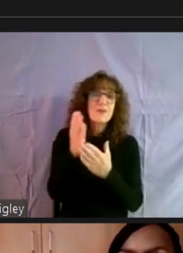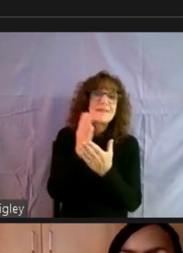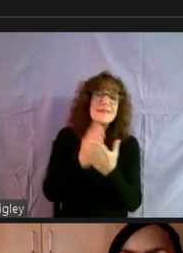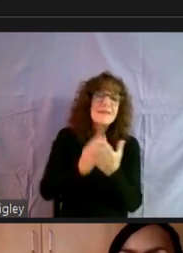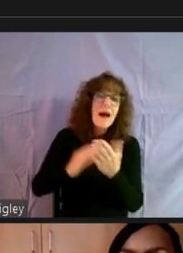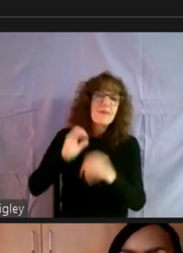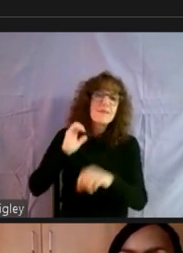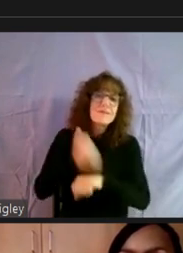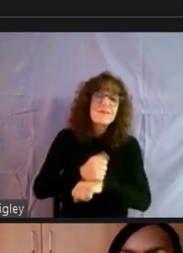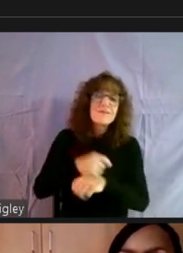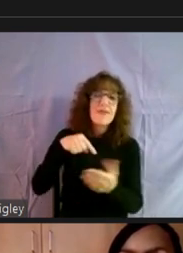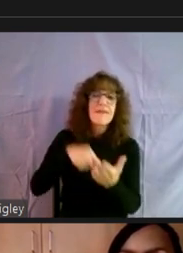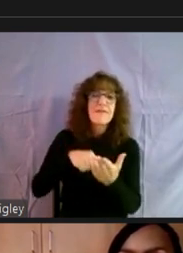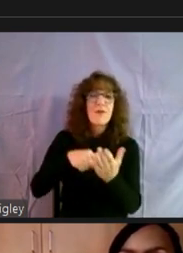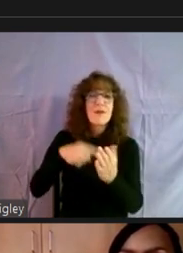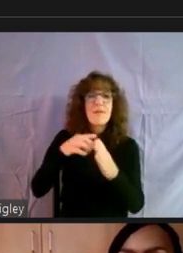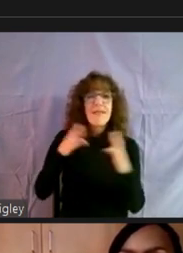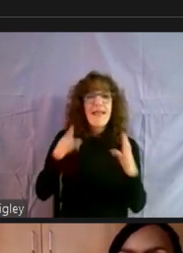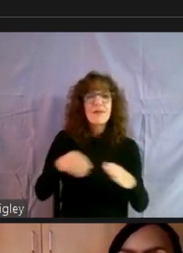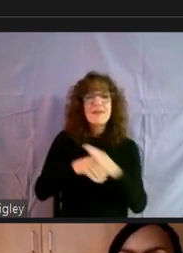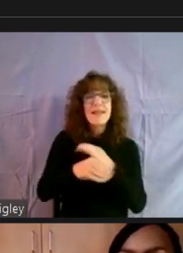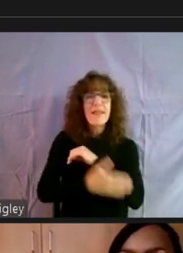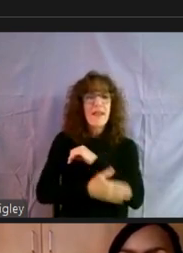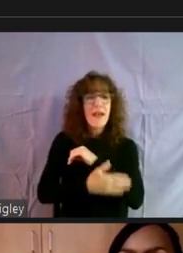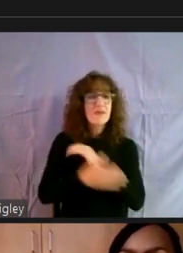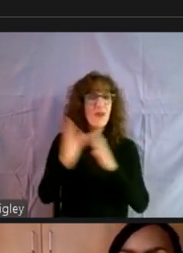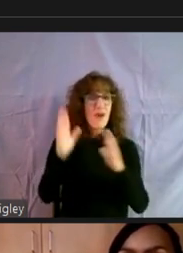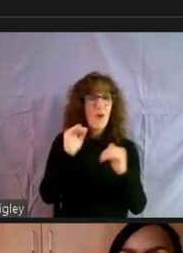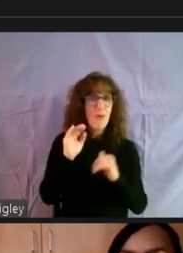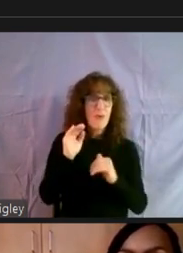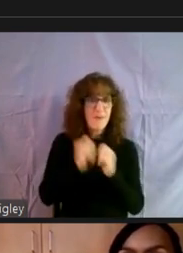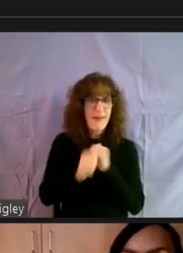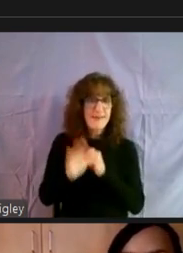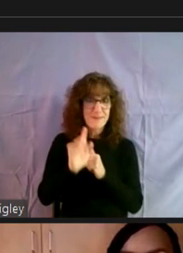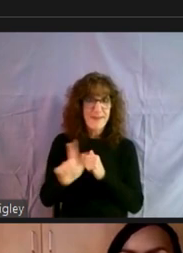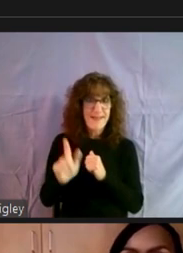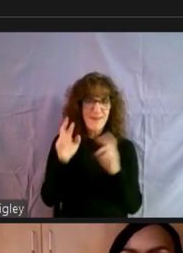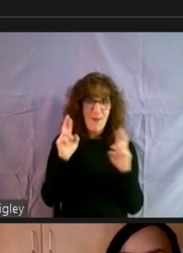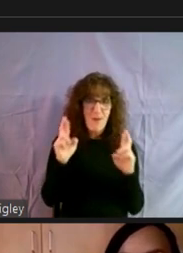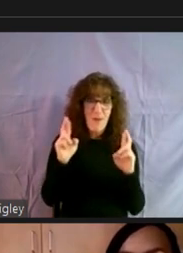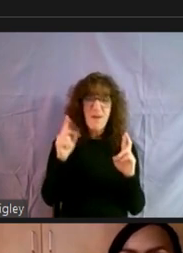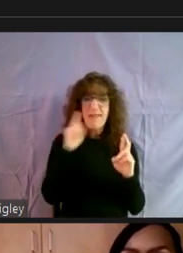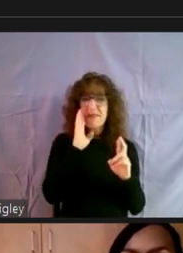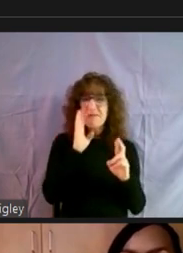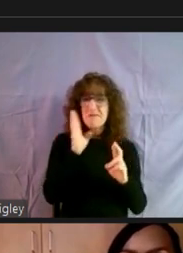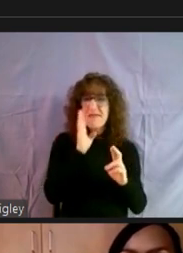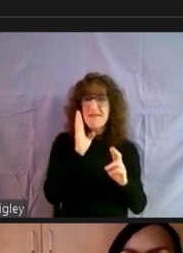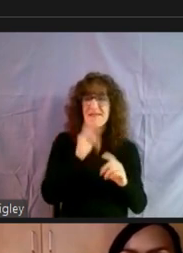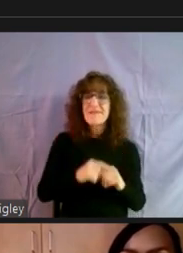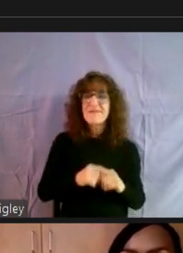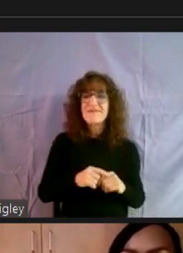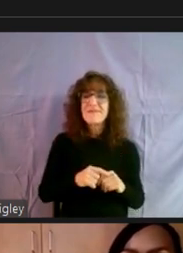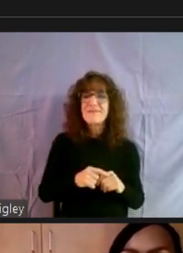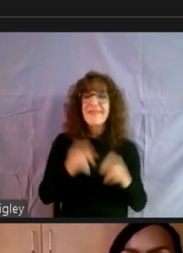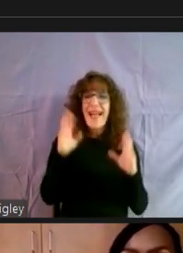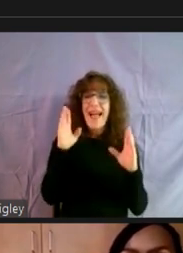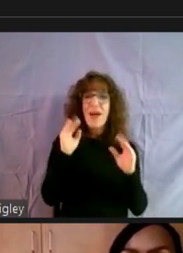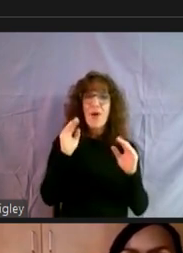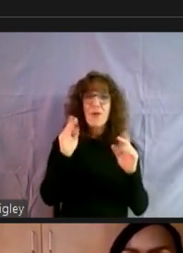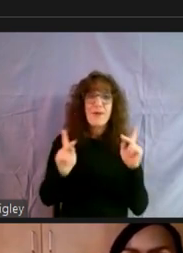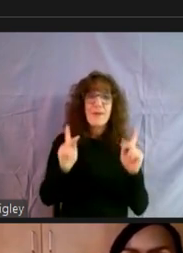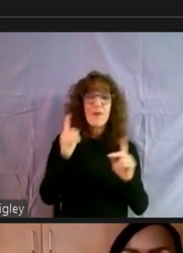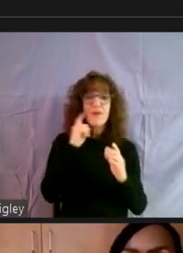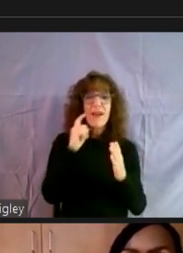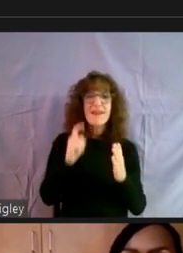our County. Um, so I, I hope that bill will pass. Um, I think it probably will. Um, I hope that people recognize